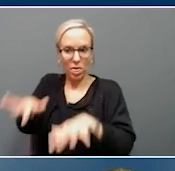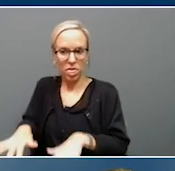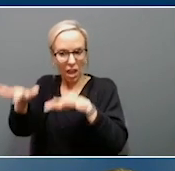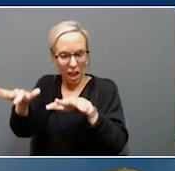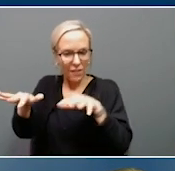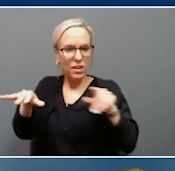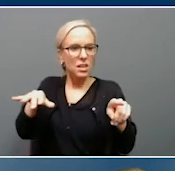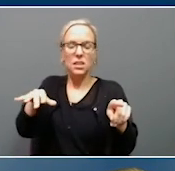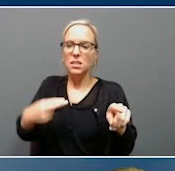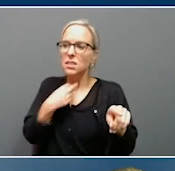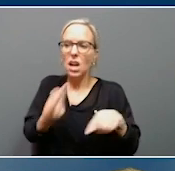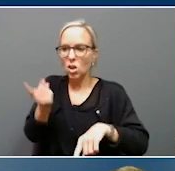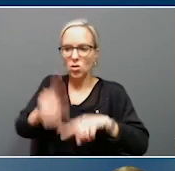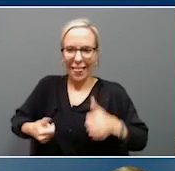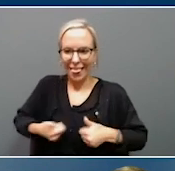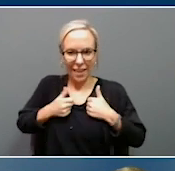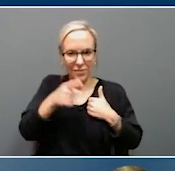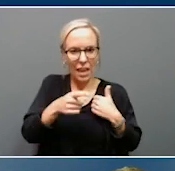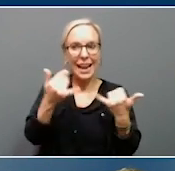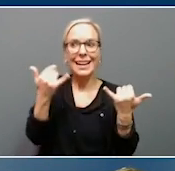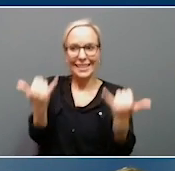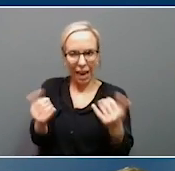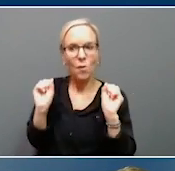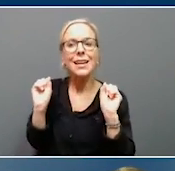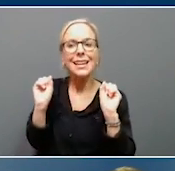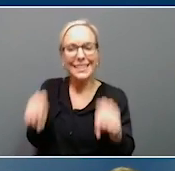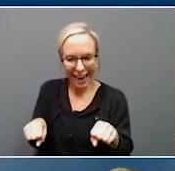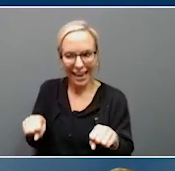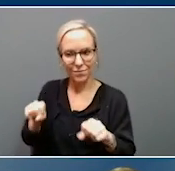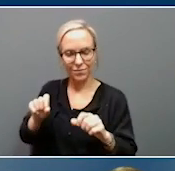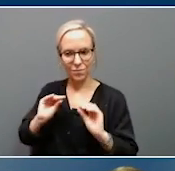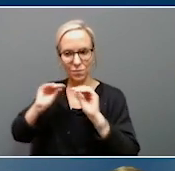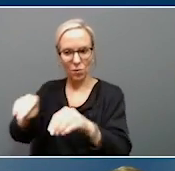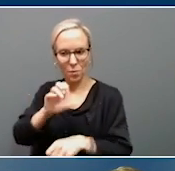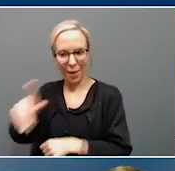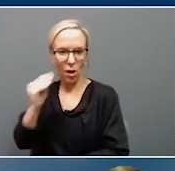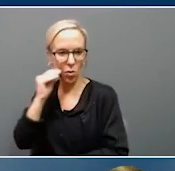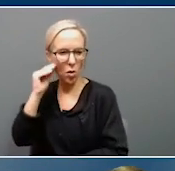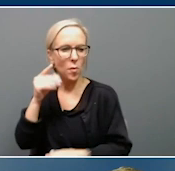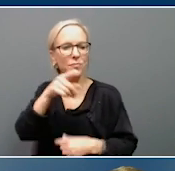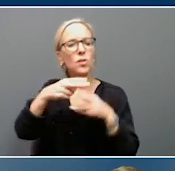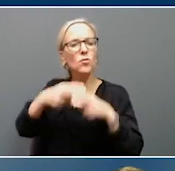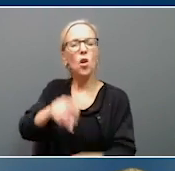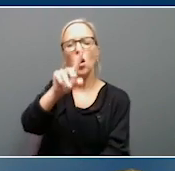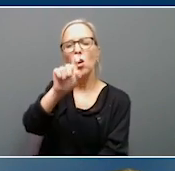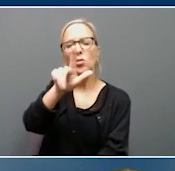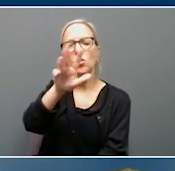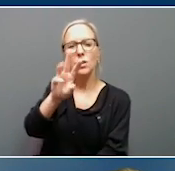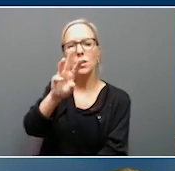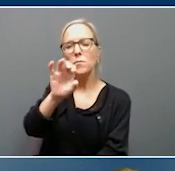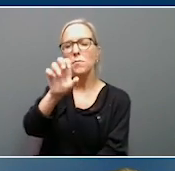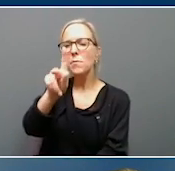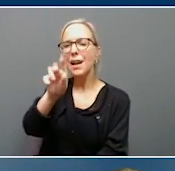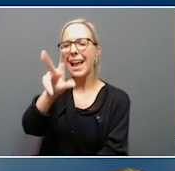back into. That's 136 homes that had to be mucked out. They may have had a lot of mud or other issues, but now are